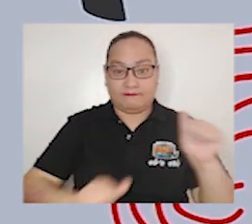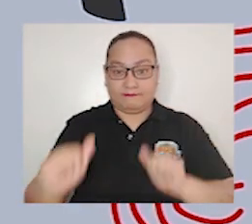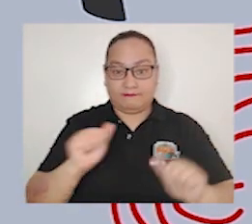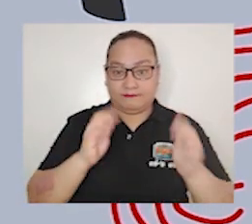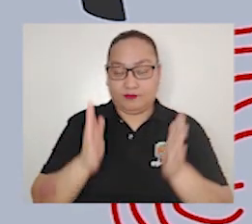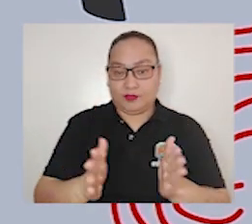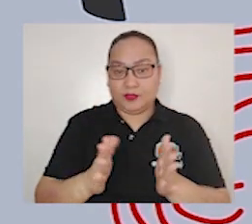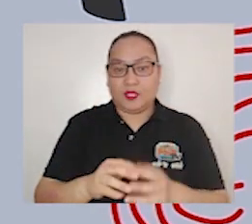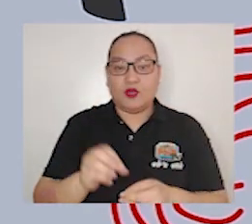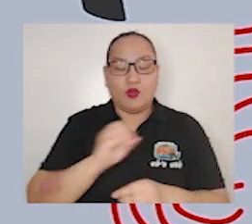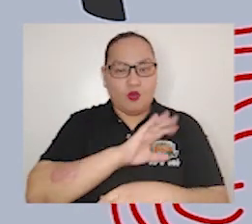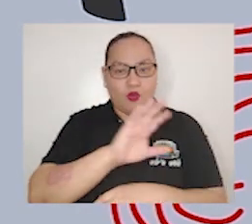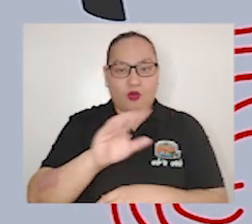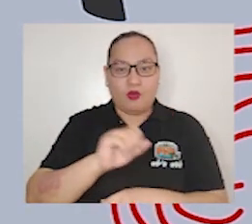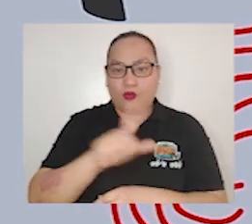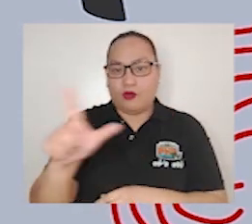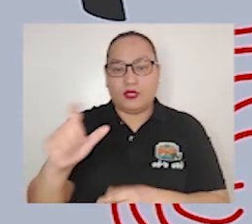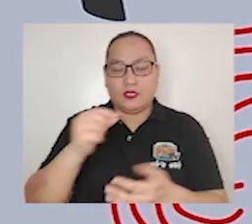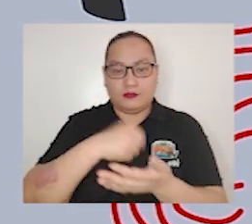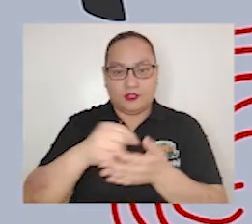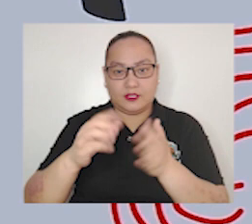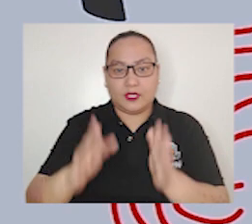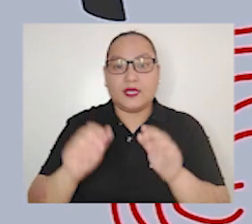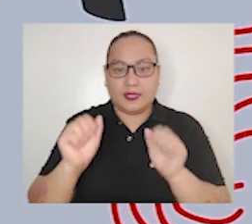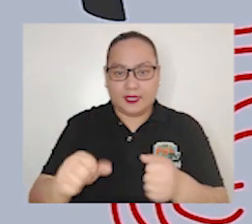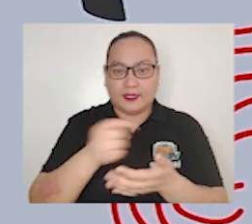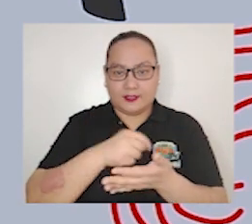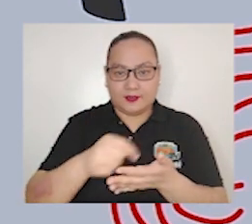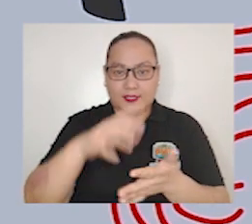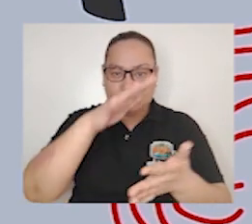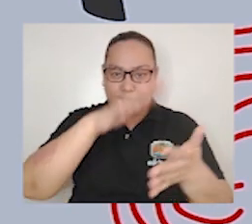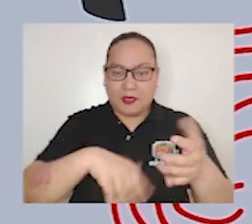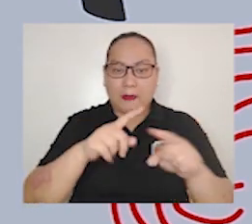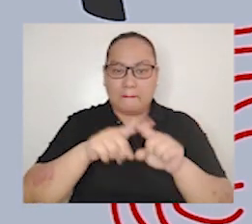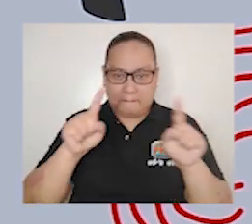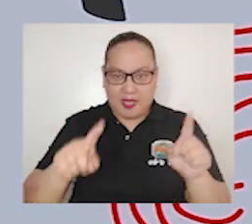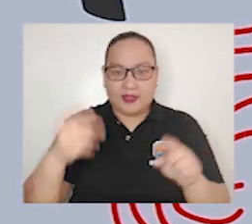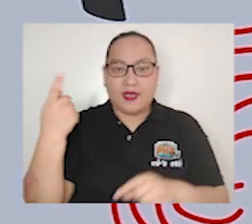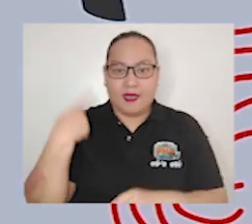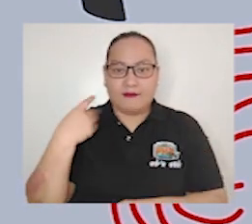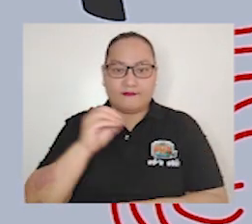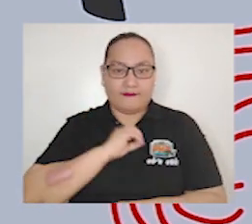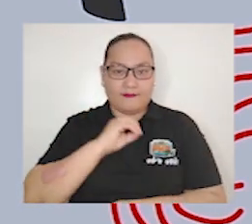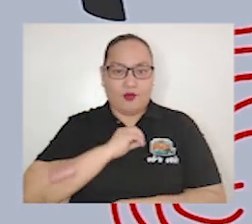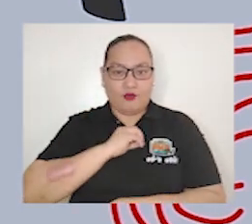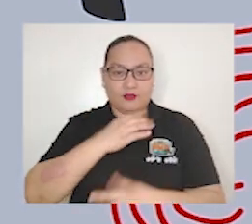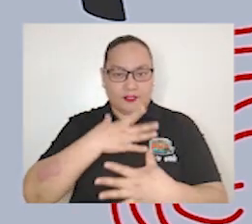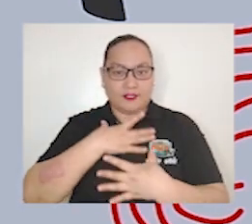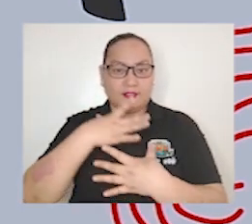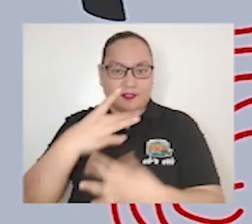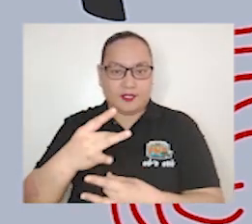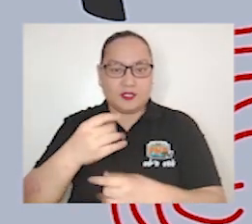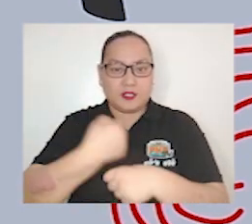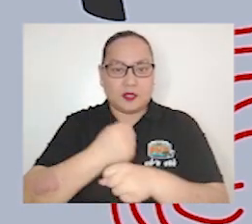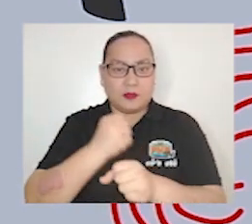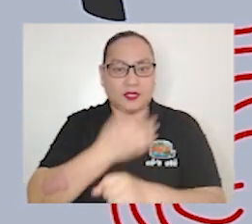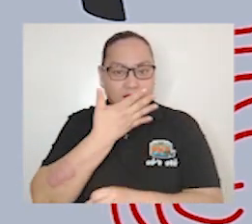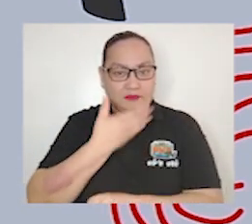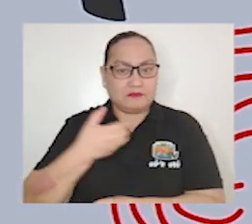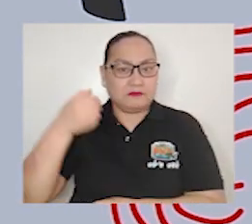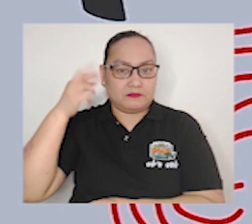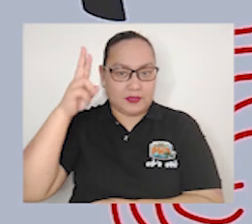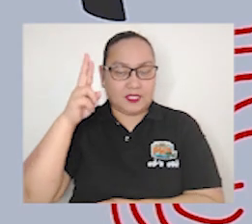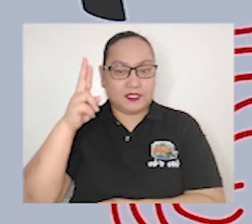all journalists can write articles but they have their own interests which make them